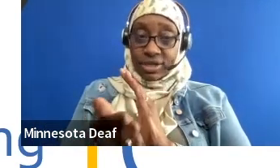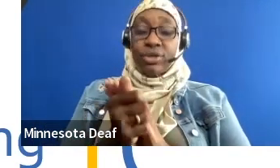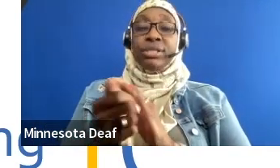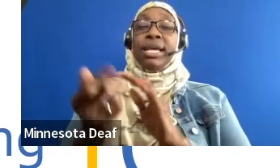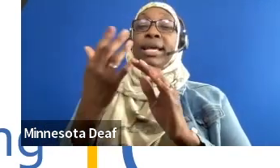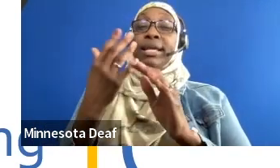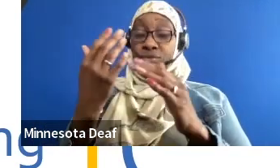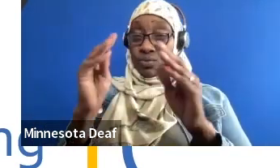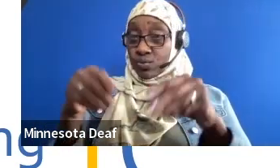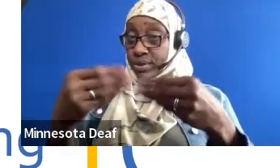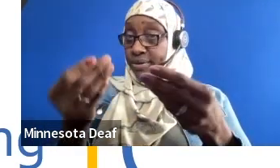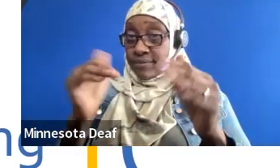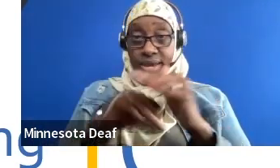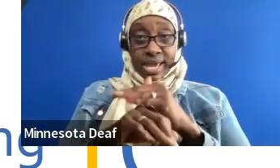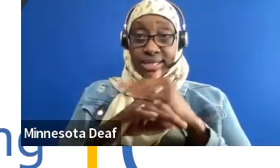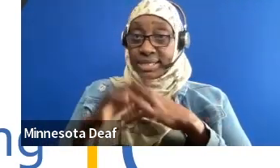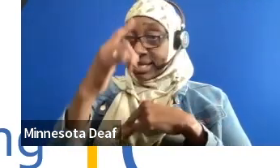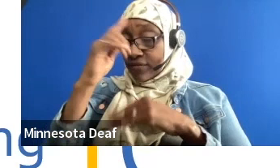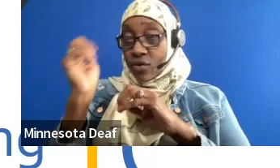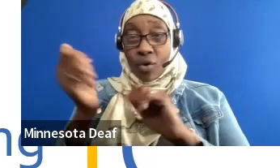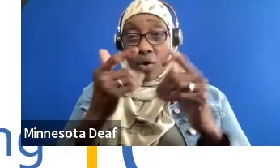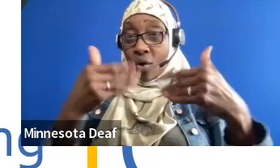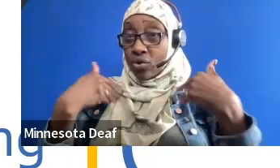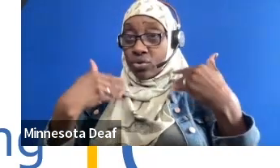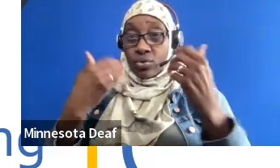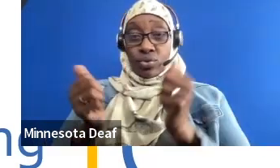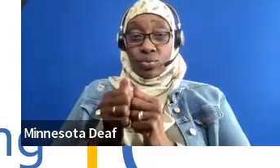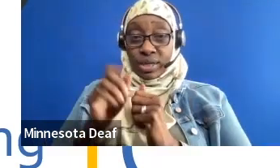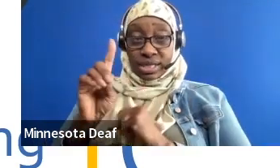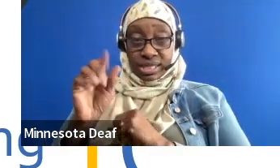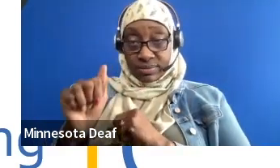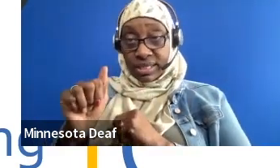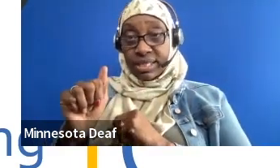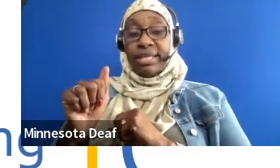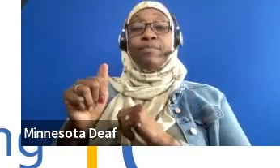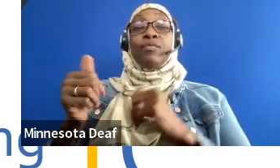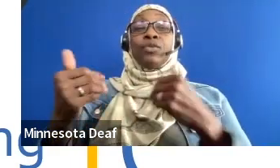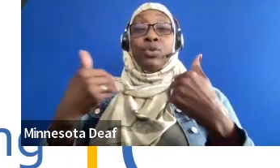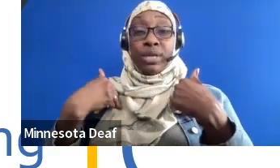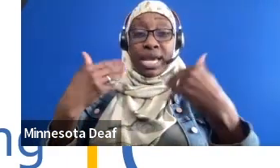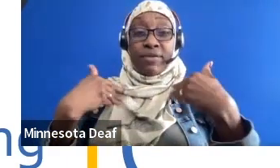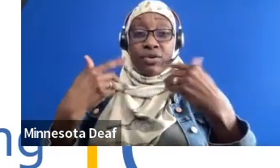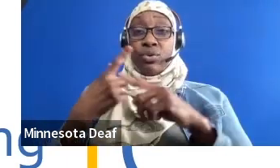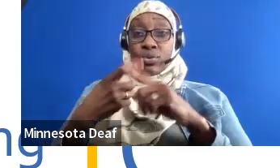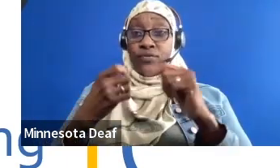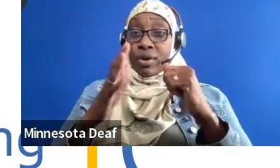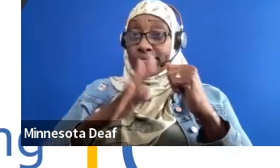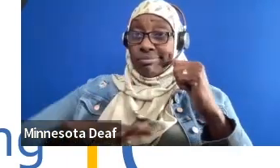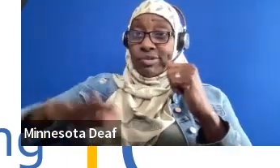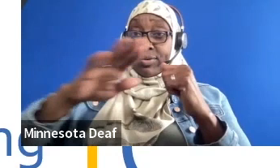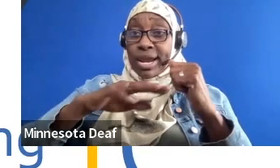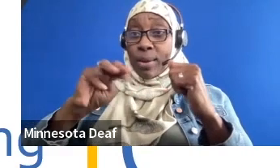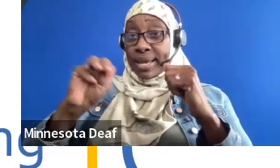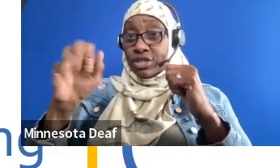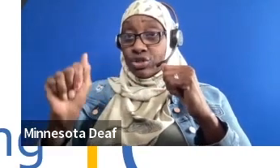right? We're reaching youths from all over Massachusetts. Some of them do not have the ability to come into Boston, but